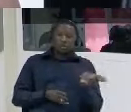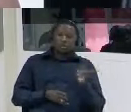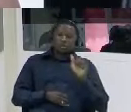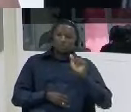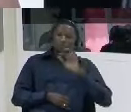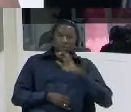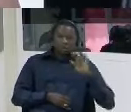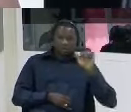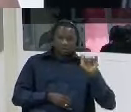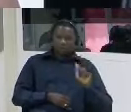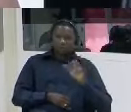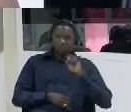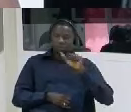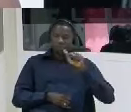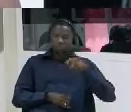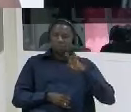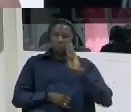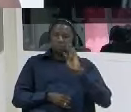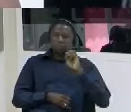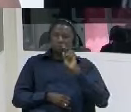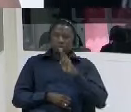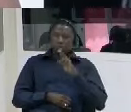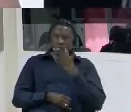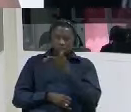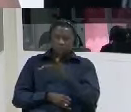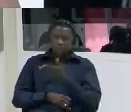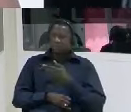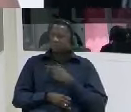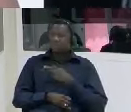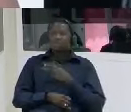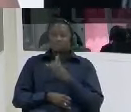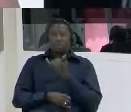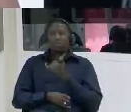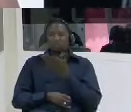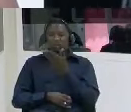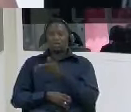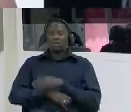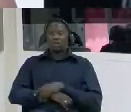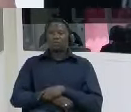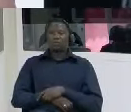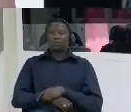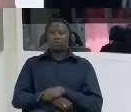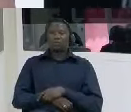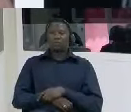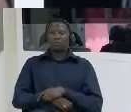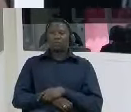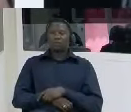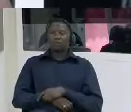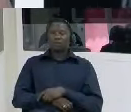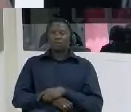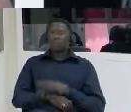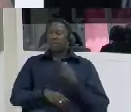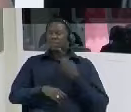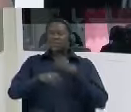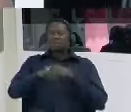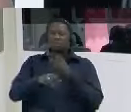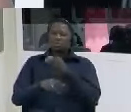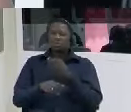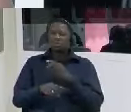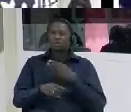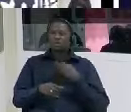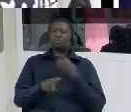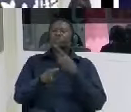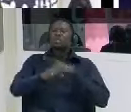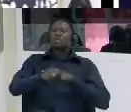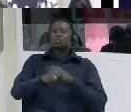marina at this point you mentioned that he was arrested um do you know if he was detained and if so where at